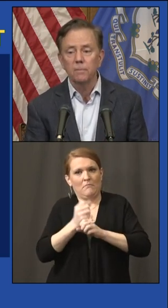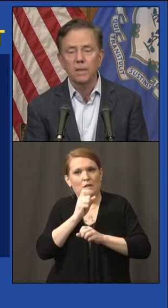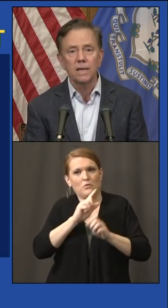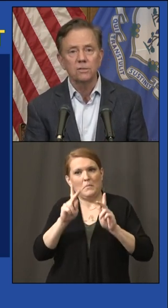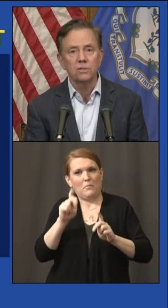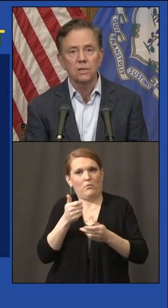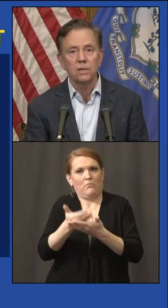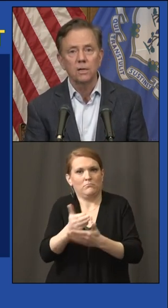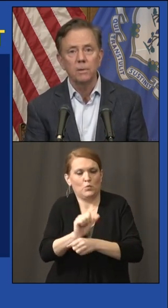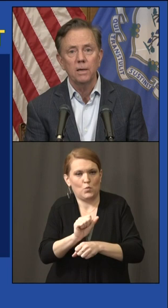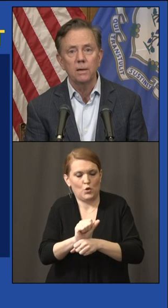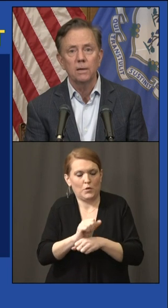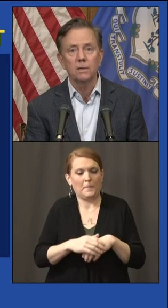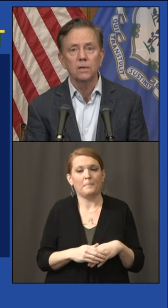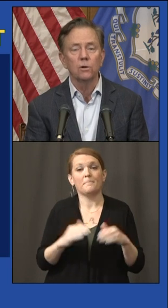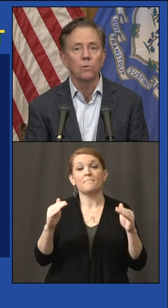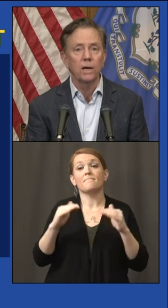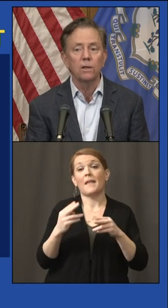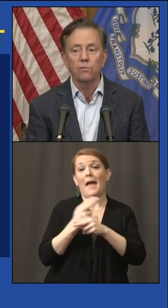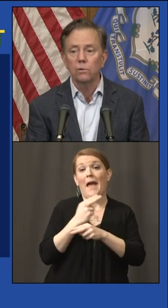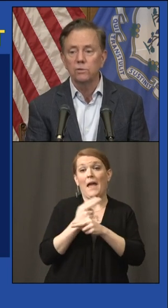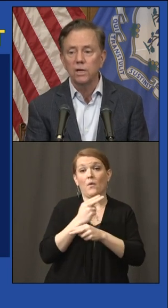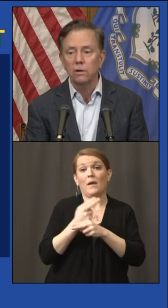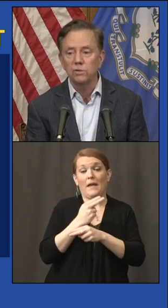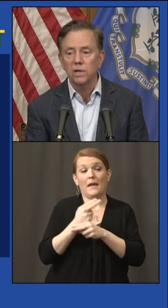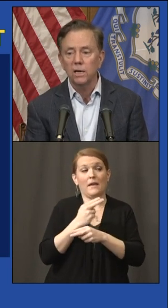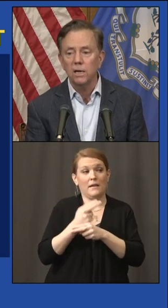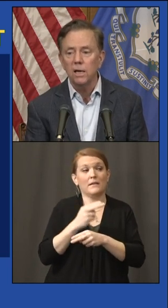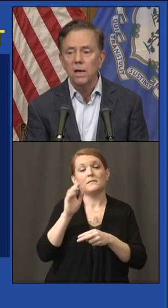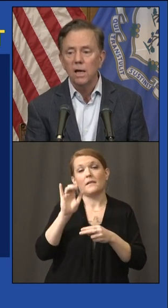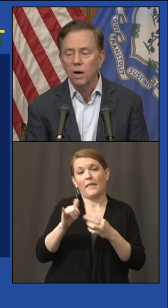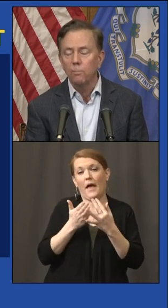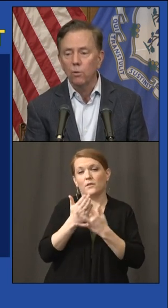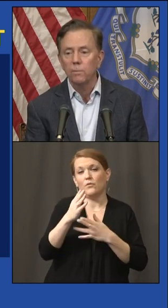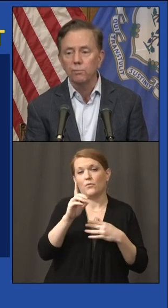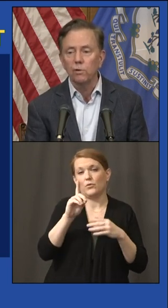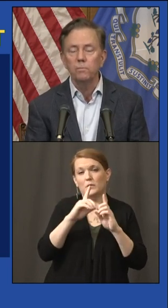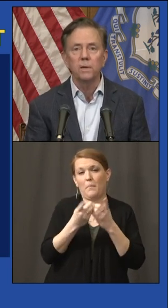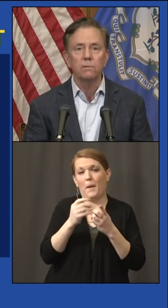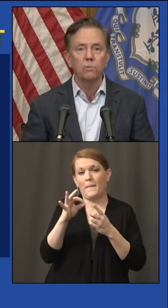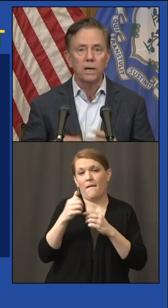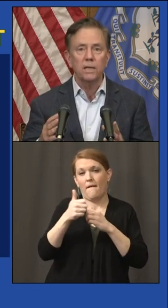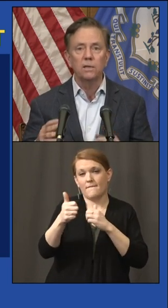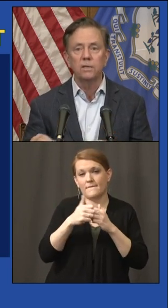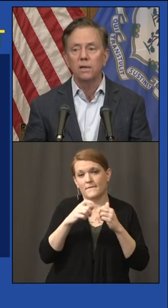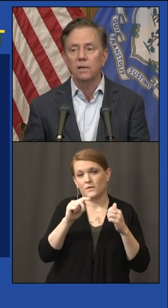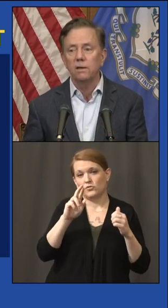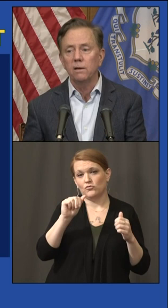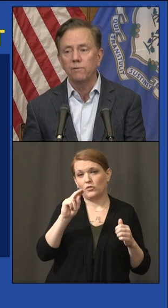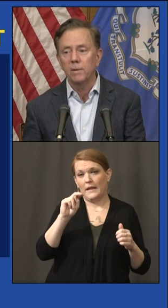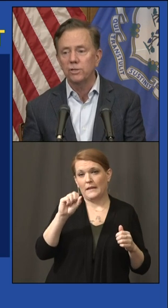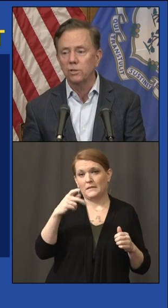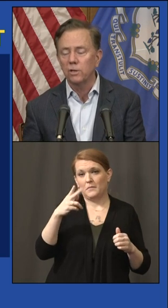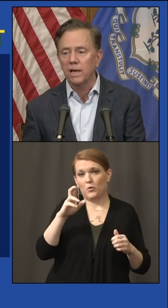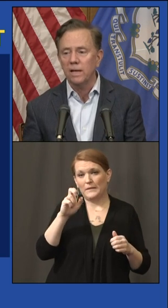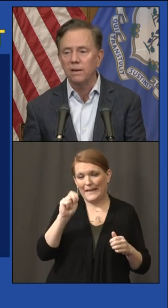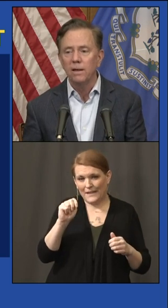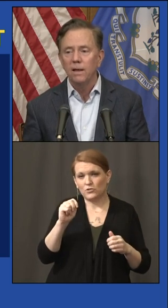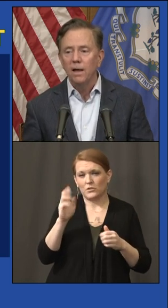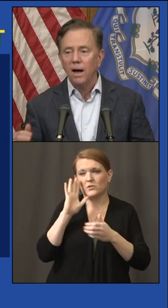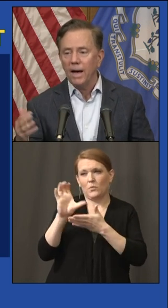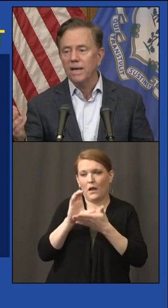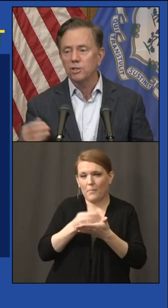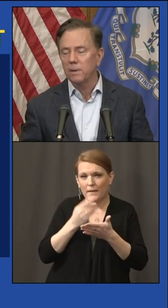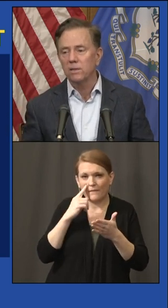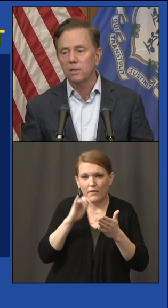Highways, that's going to be, you know, granted through DOT. Airport improvement, we're getting the information on that.